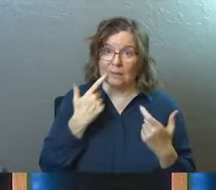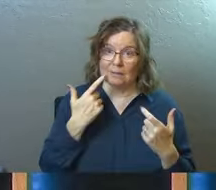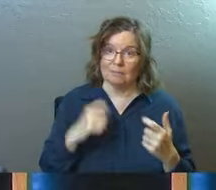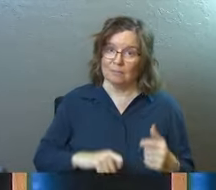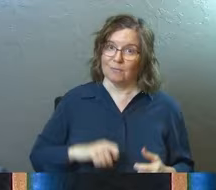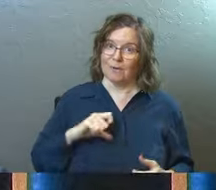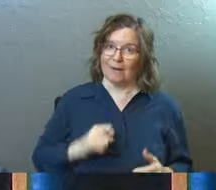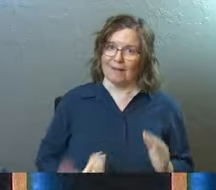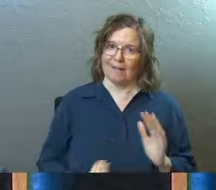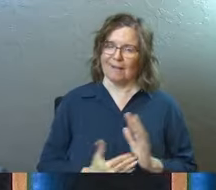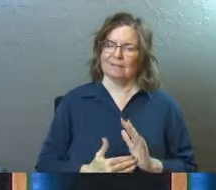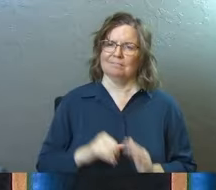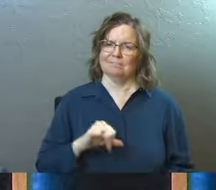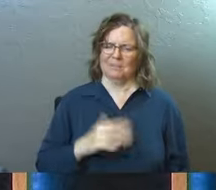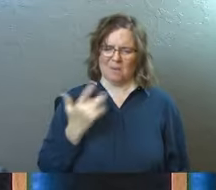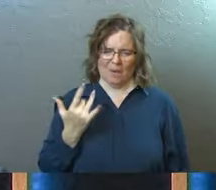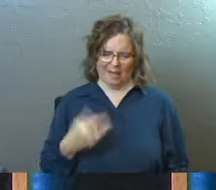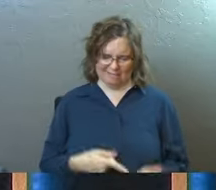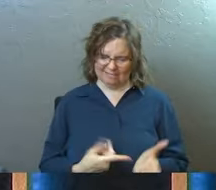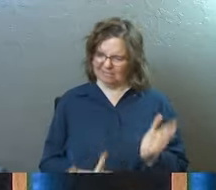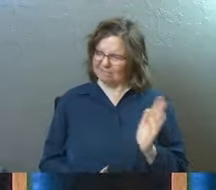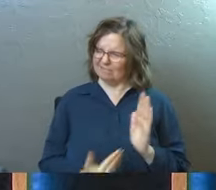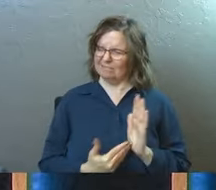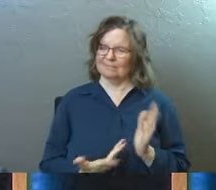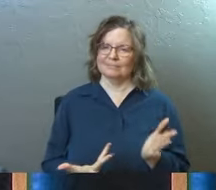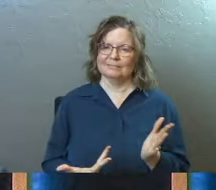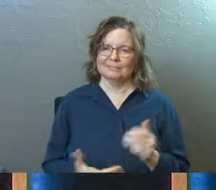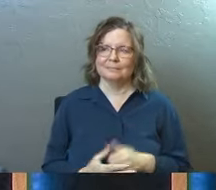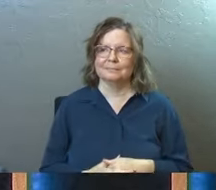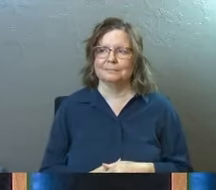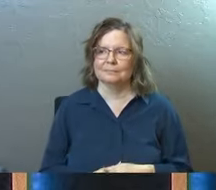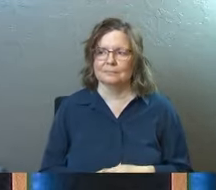pride again. Like God, why? Um,